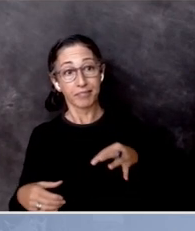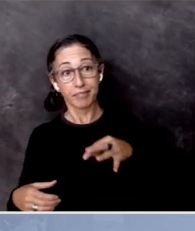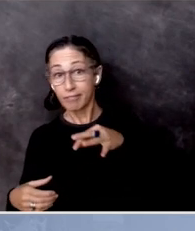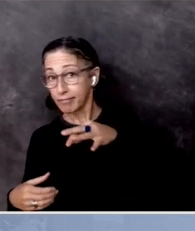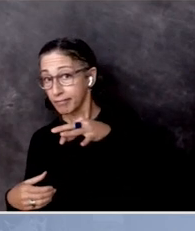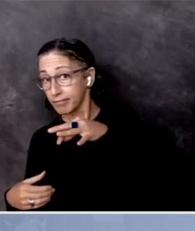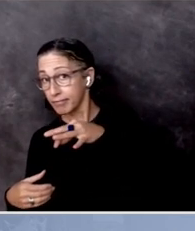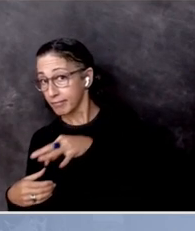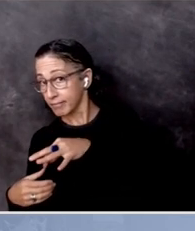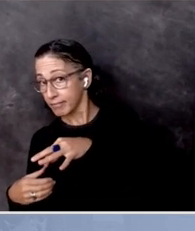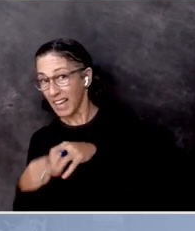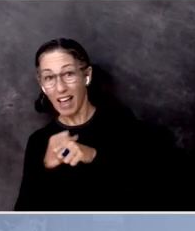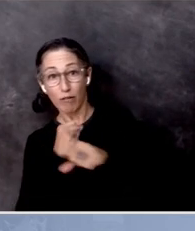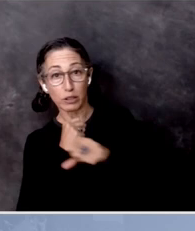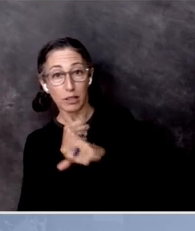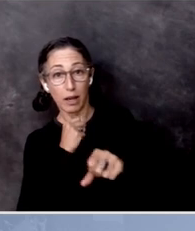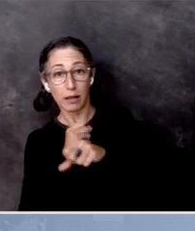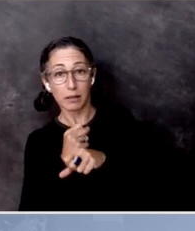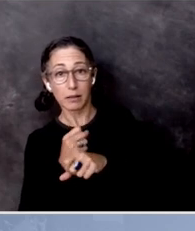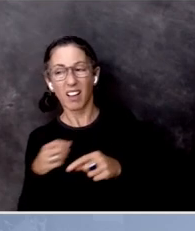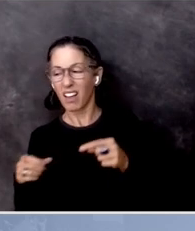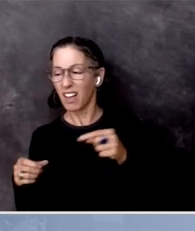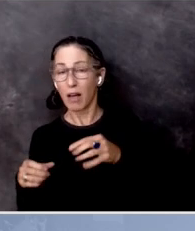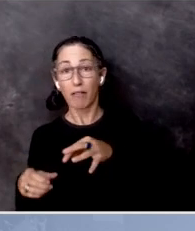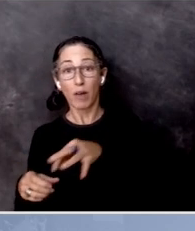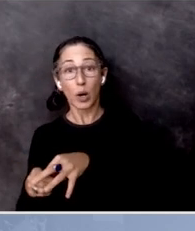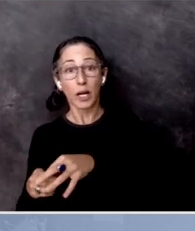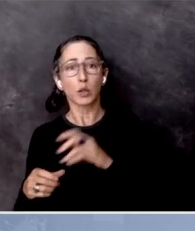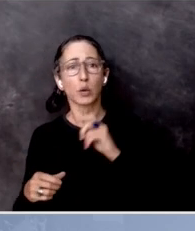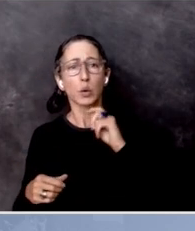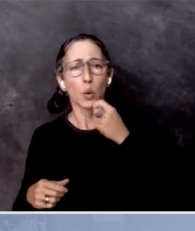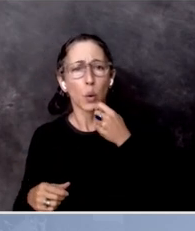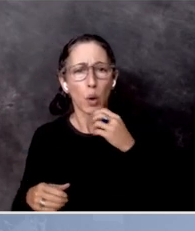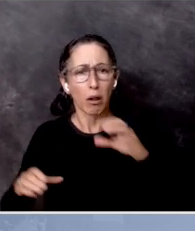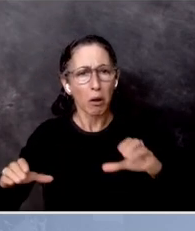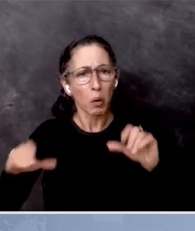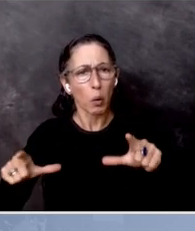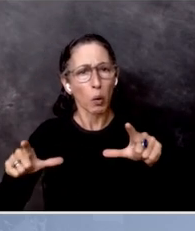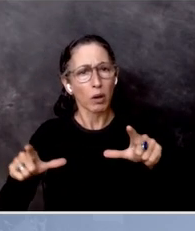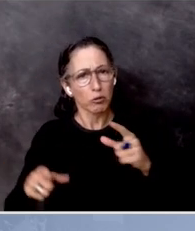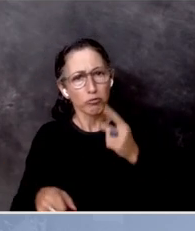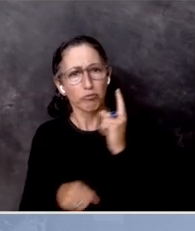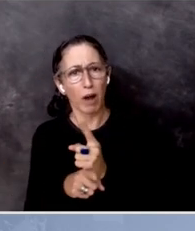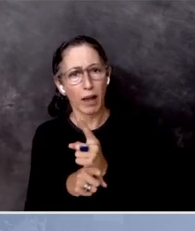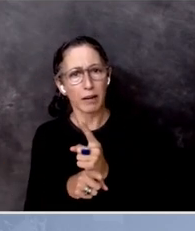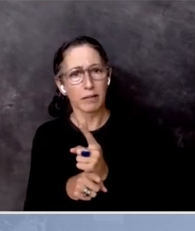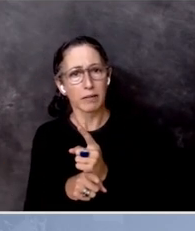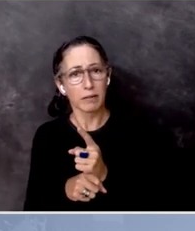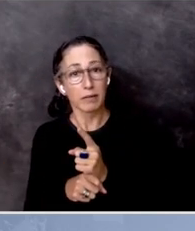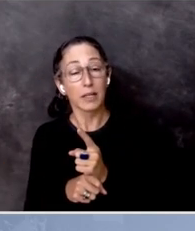that it's the cool thing and the right thing to do to vote. And to do it where they are.